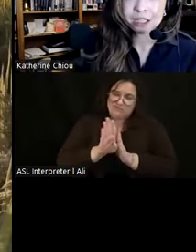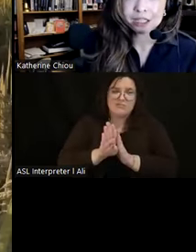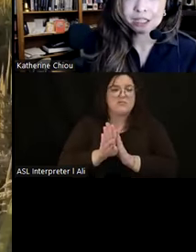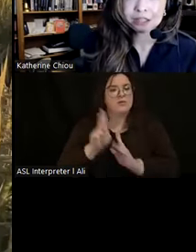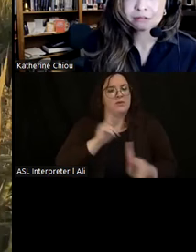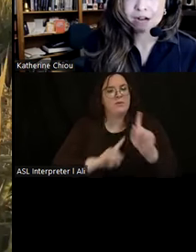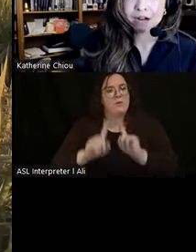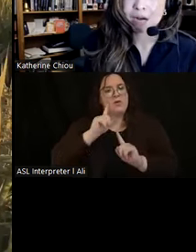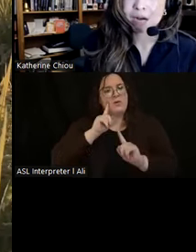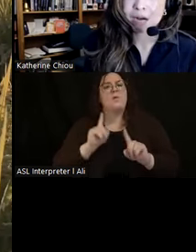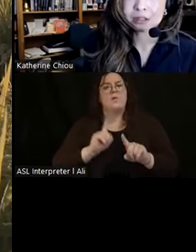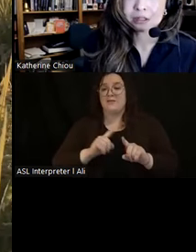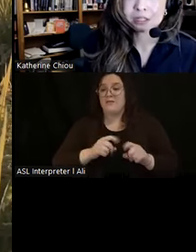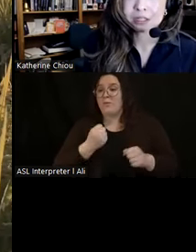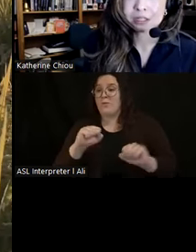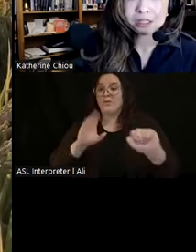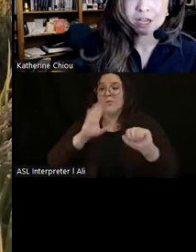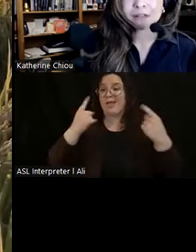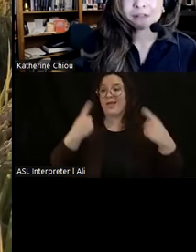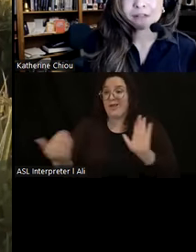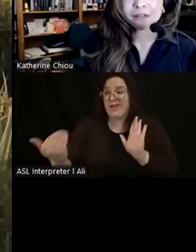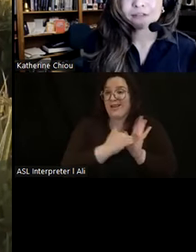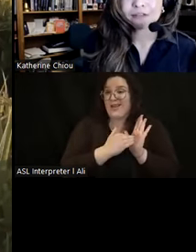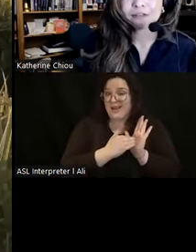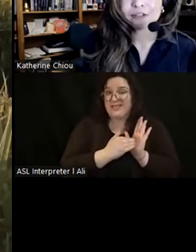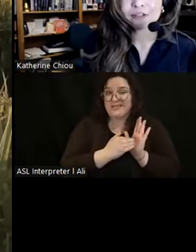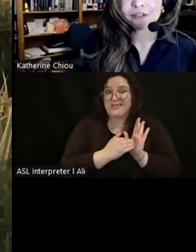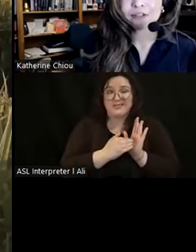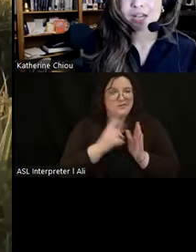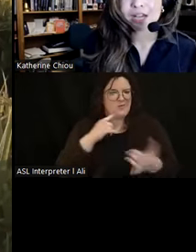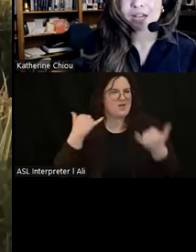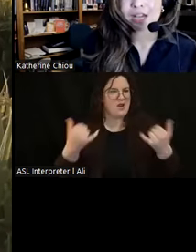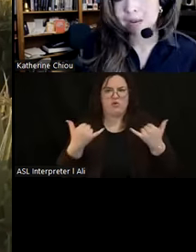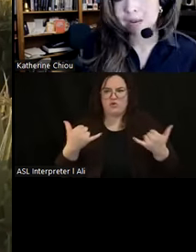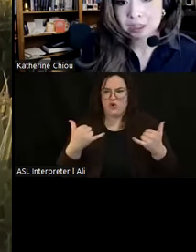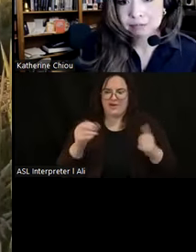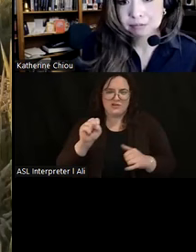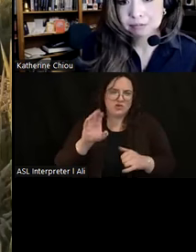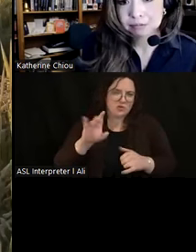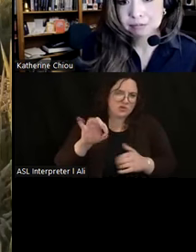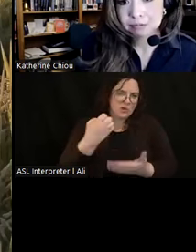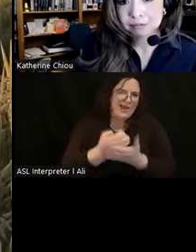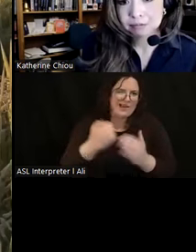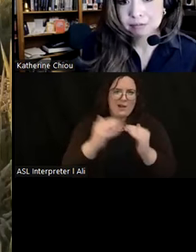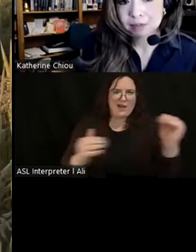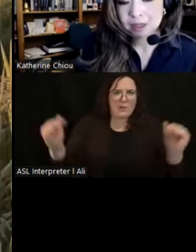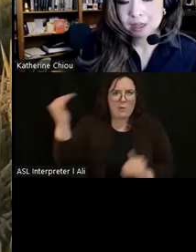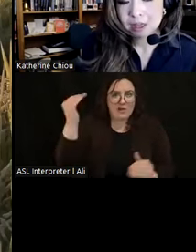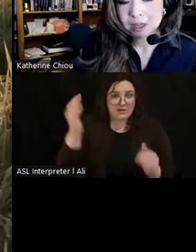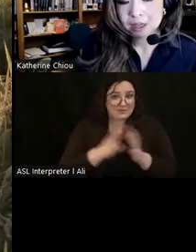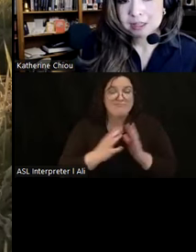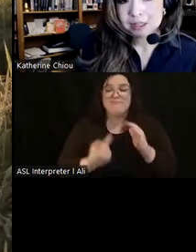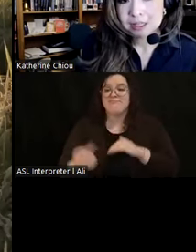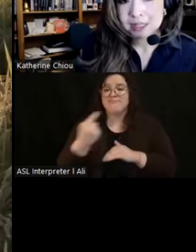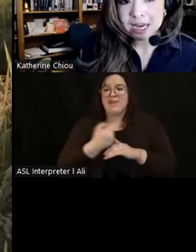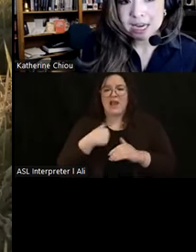of populist movements around the world in the face of rampant socioeconomic inequality. Today, our exploration of